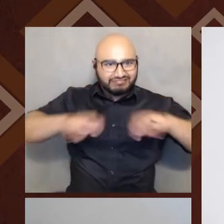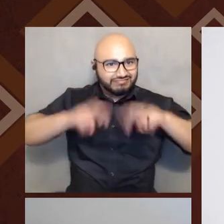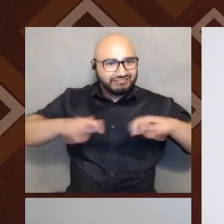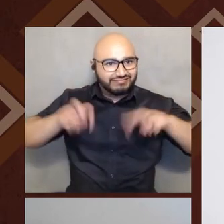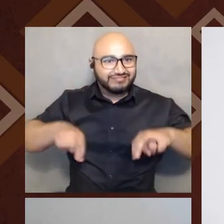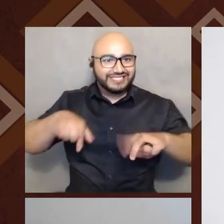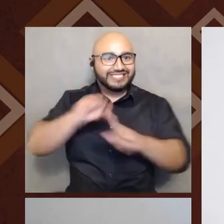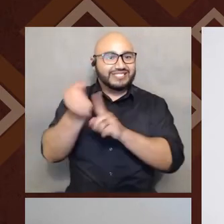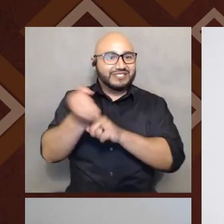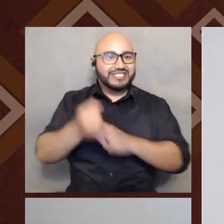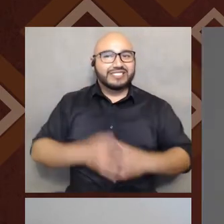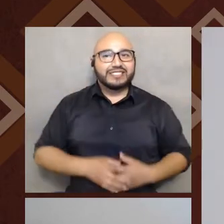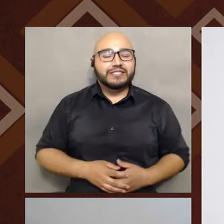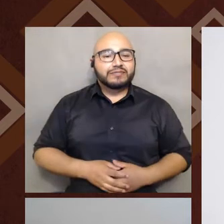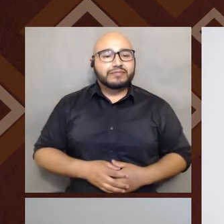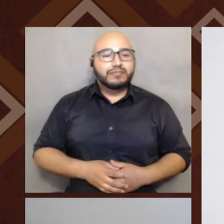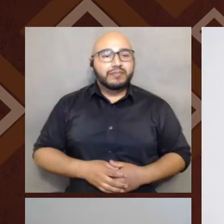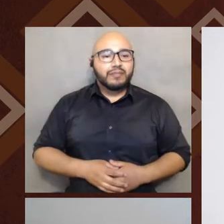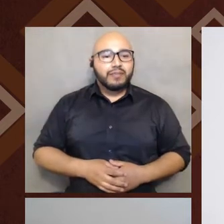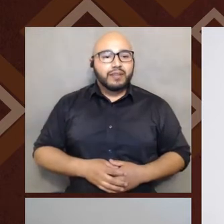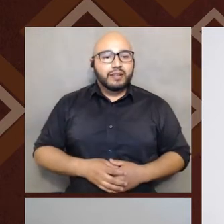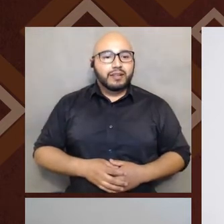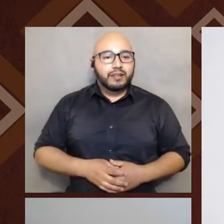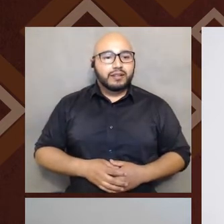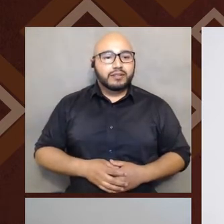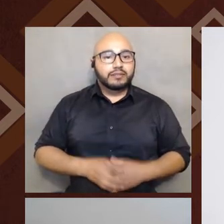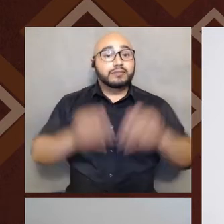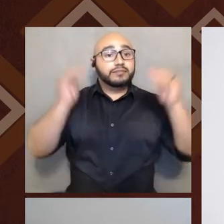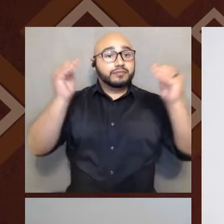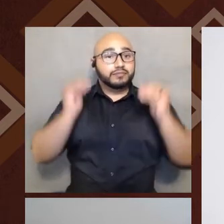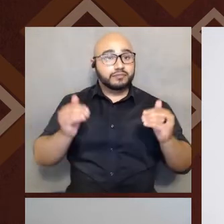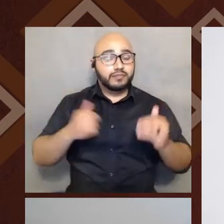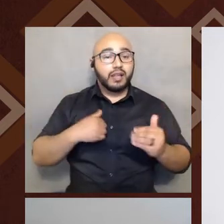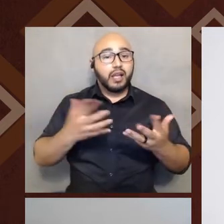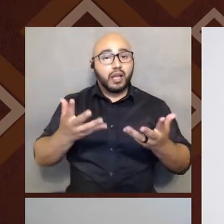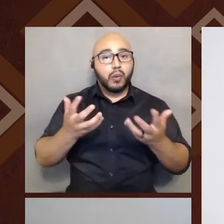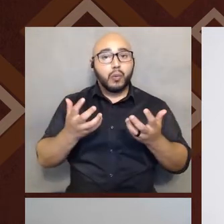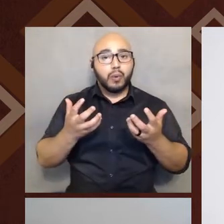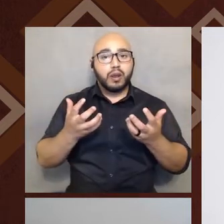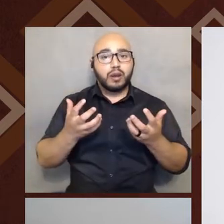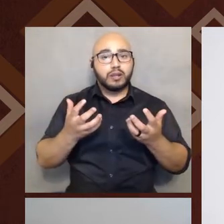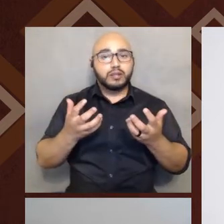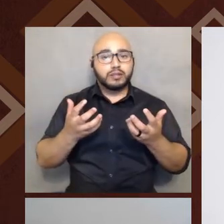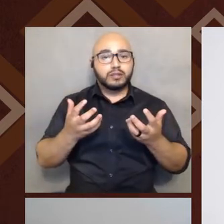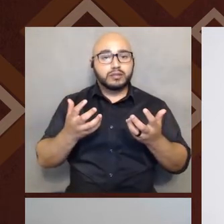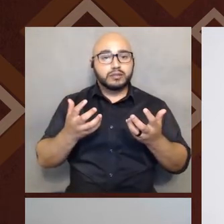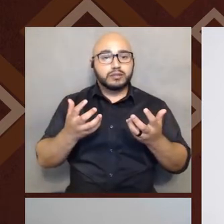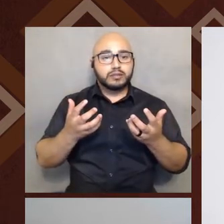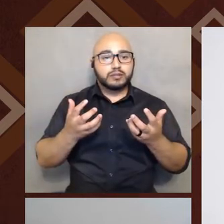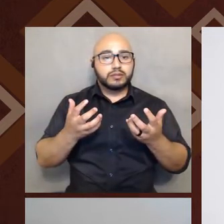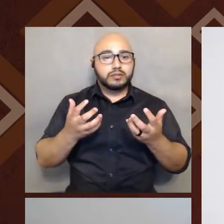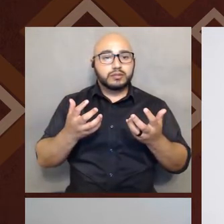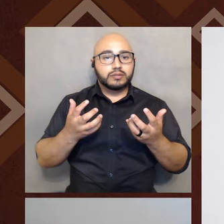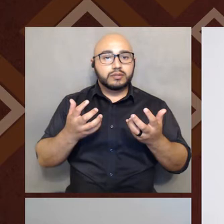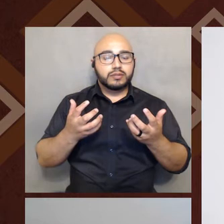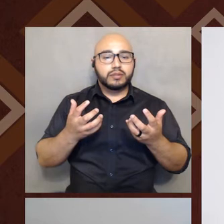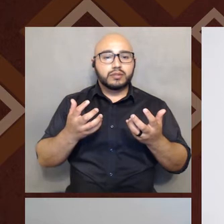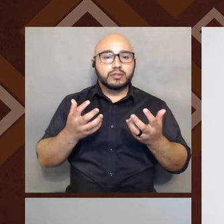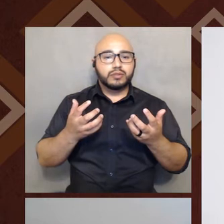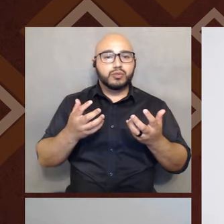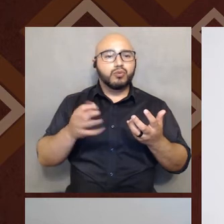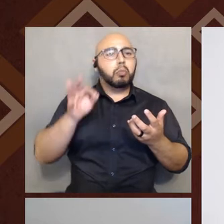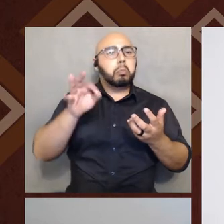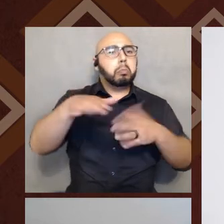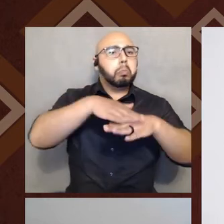this. Um, so let's see, moving, moving on. I wanted to, to give a sense of, of without giving us too